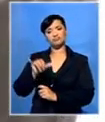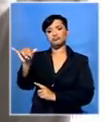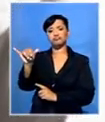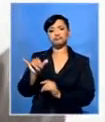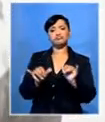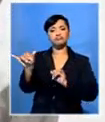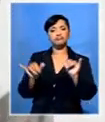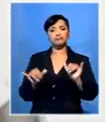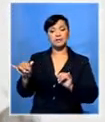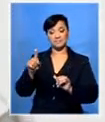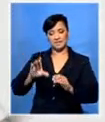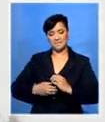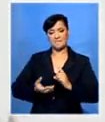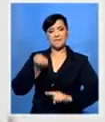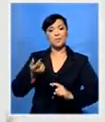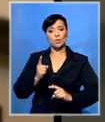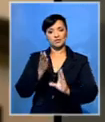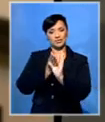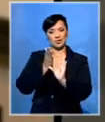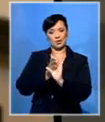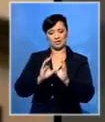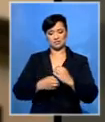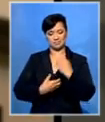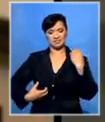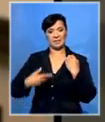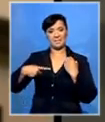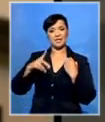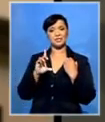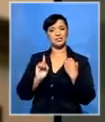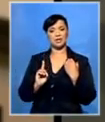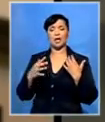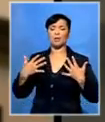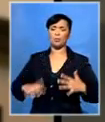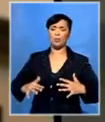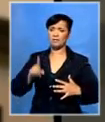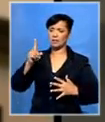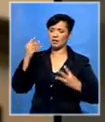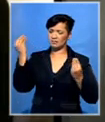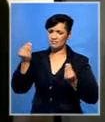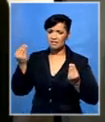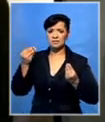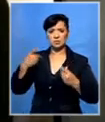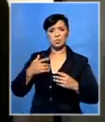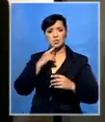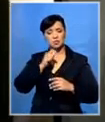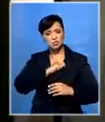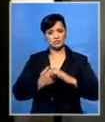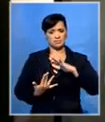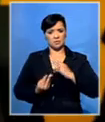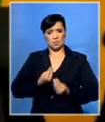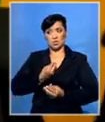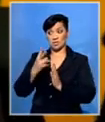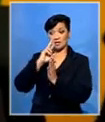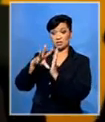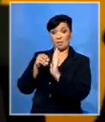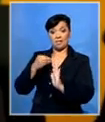where he earned his PhD in psychology, a true inspiration to the youth, although that was not the case.